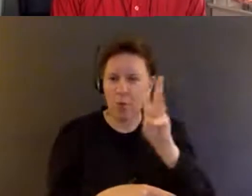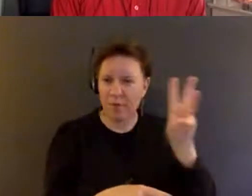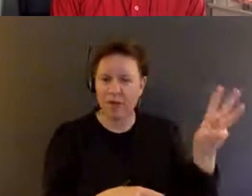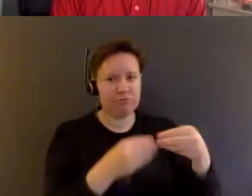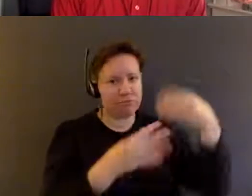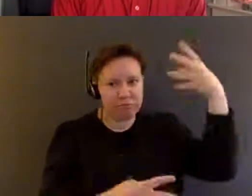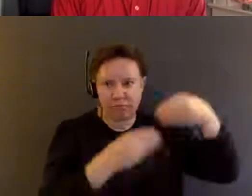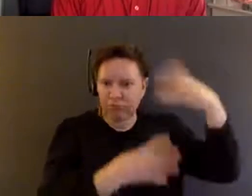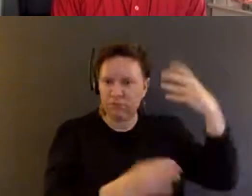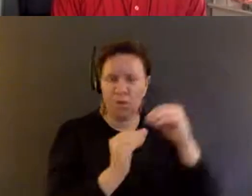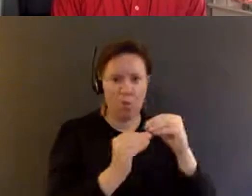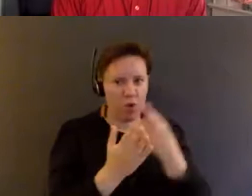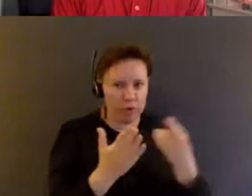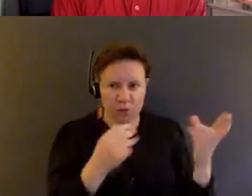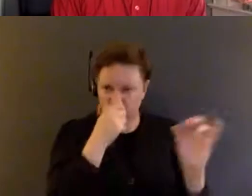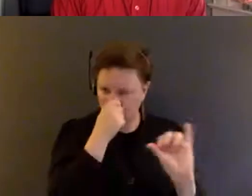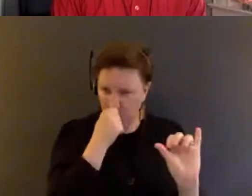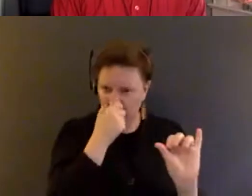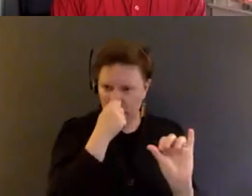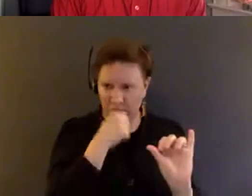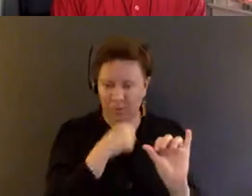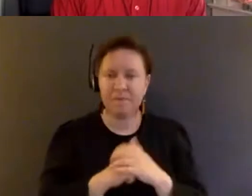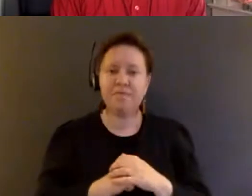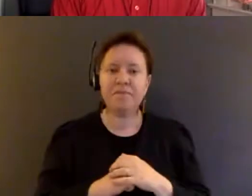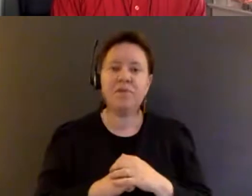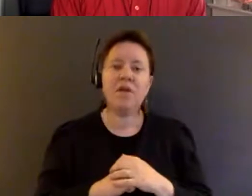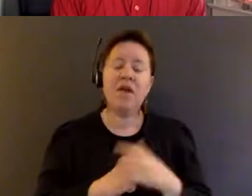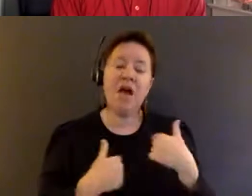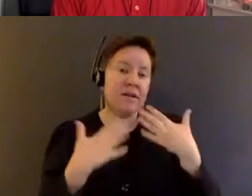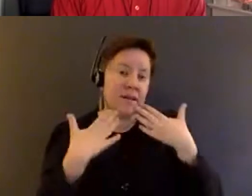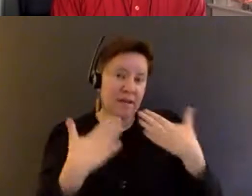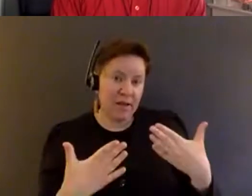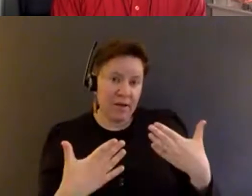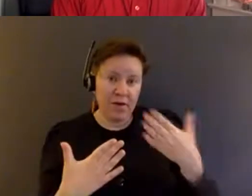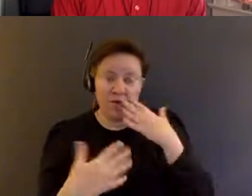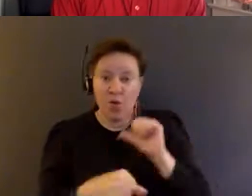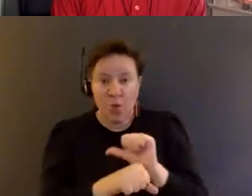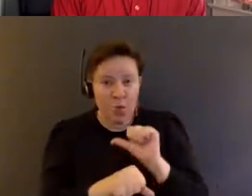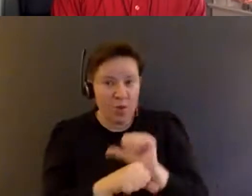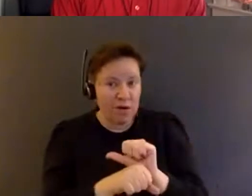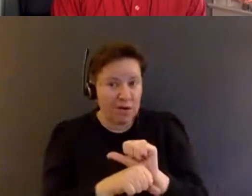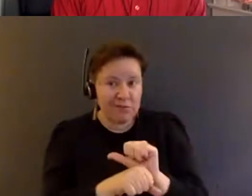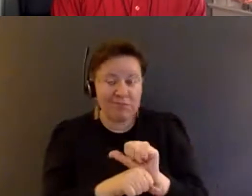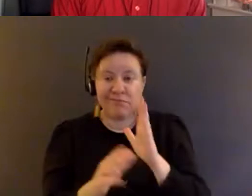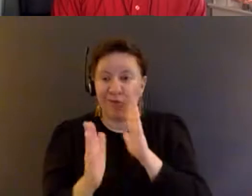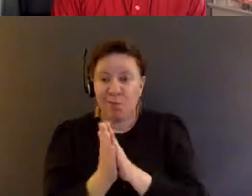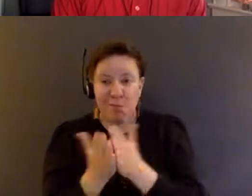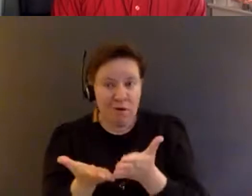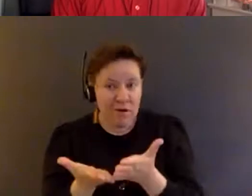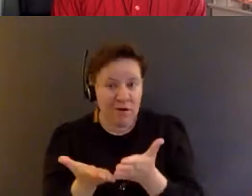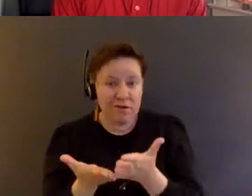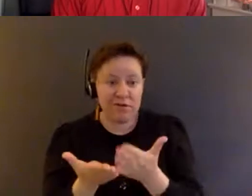more resources as well. Um, I just want to thank you for the work, you know, for the book, for the